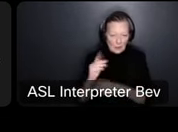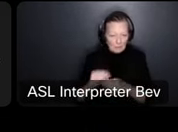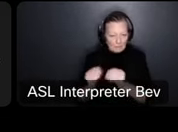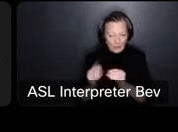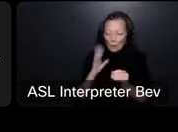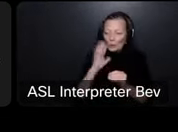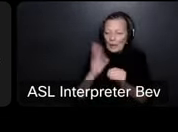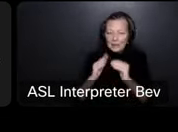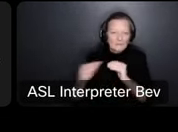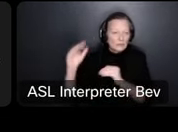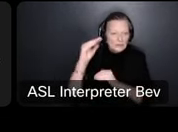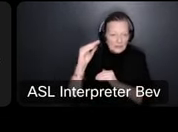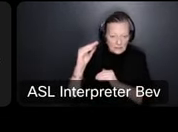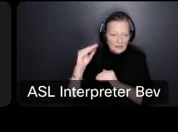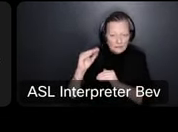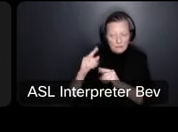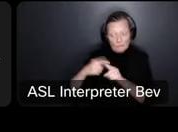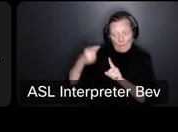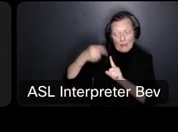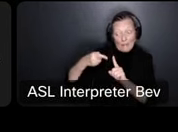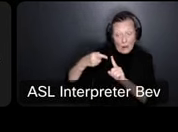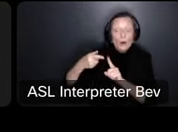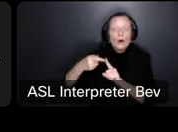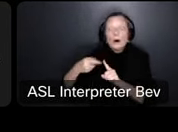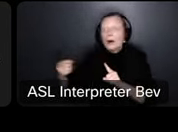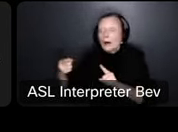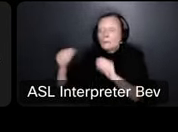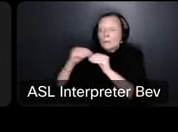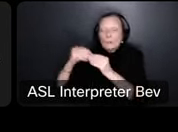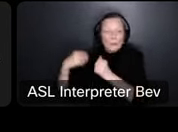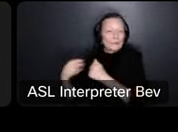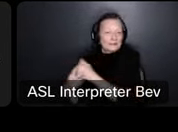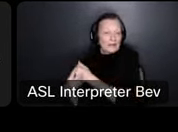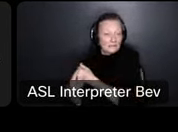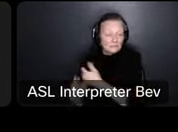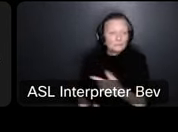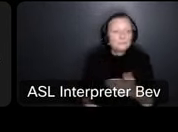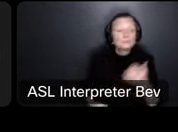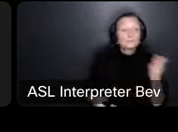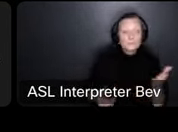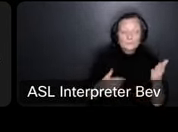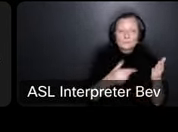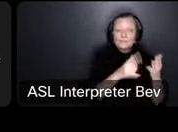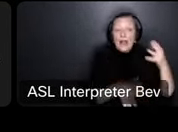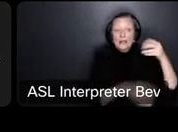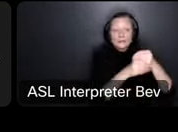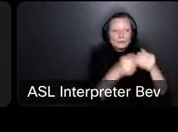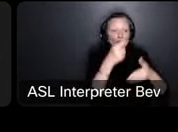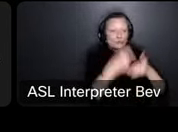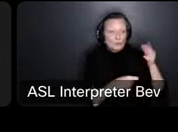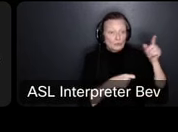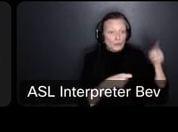miss gaga so here we have some of the additional costs what i what i include in the additional costs when i included in those savings